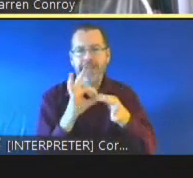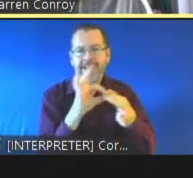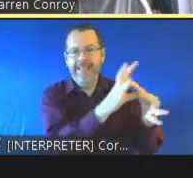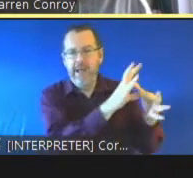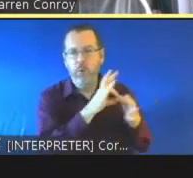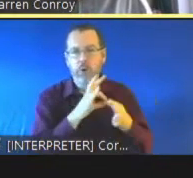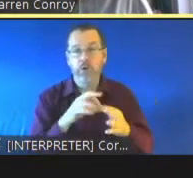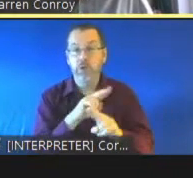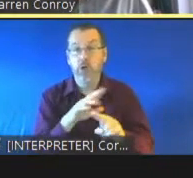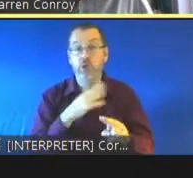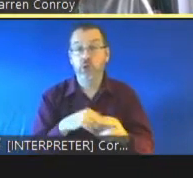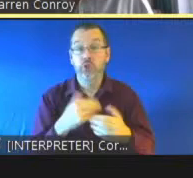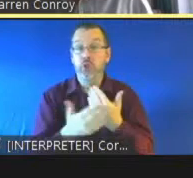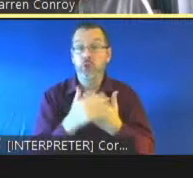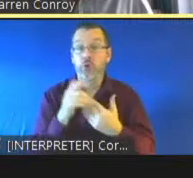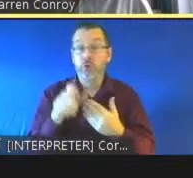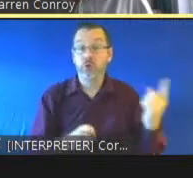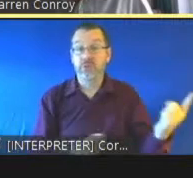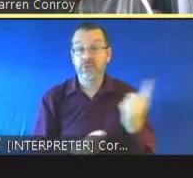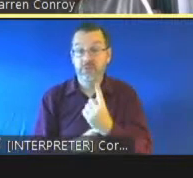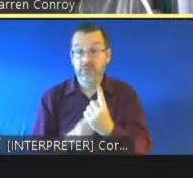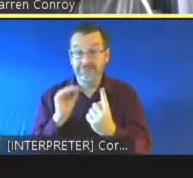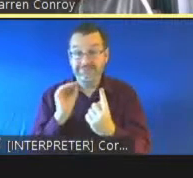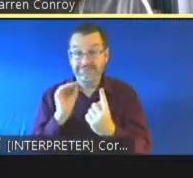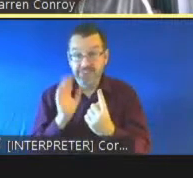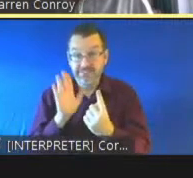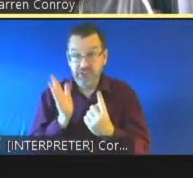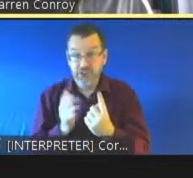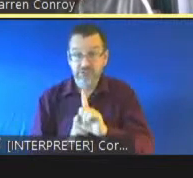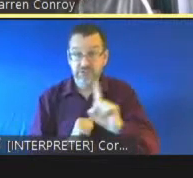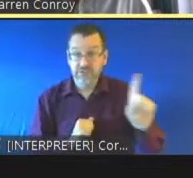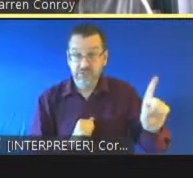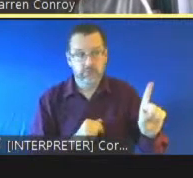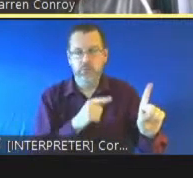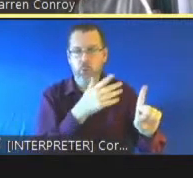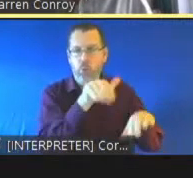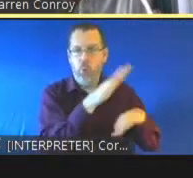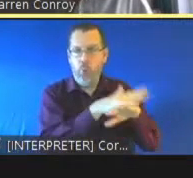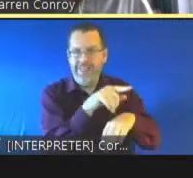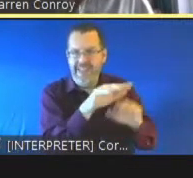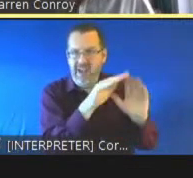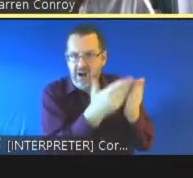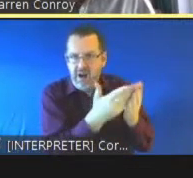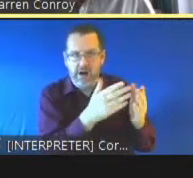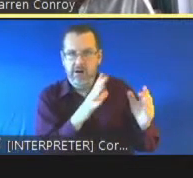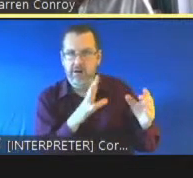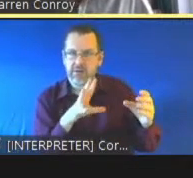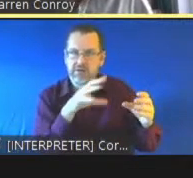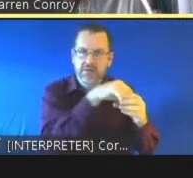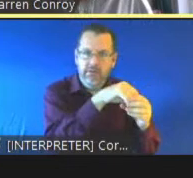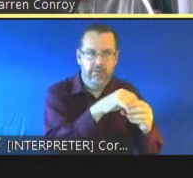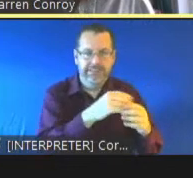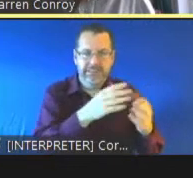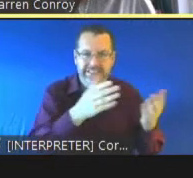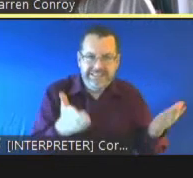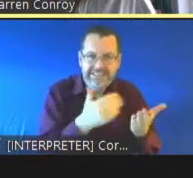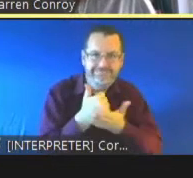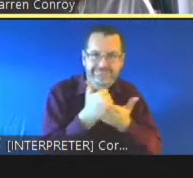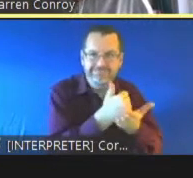takes part in the program it's embedded in where the young person is and what supports they can sustain themselves and their family